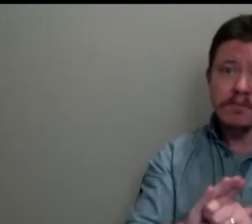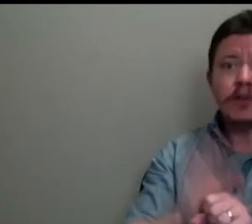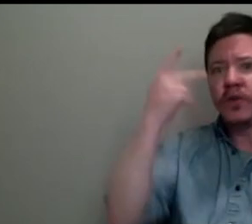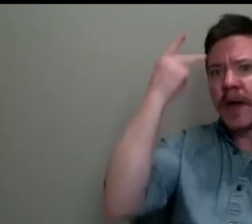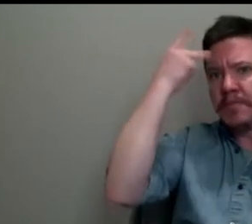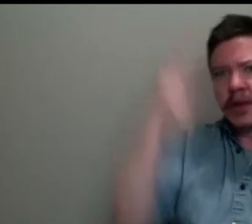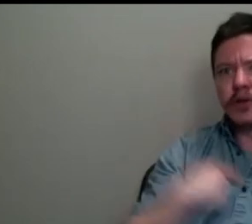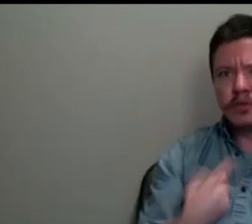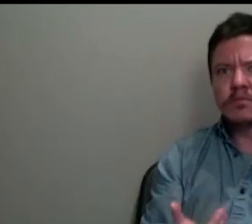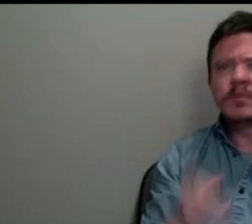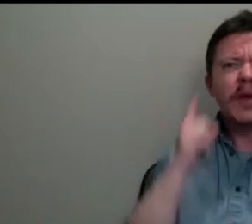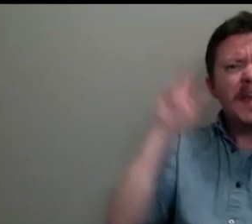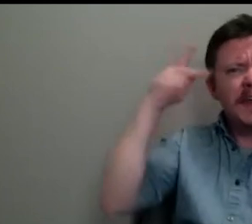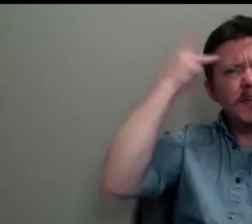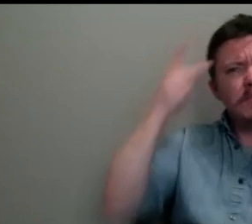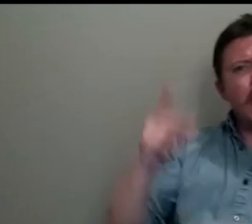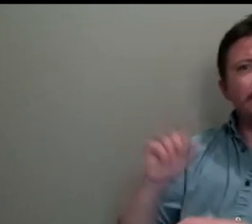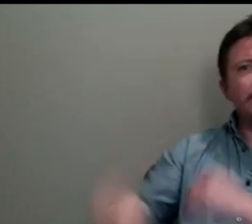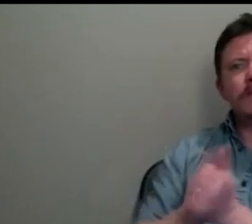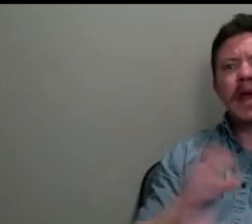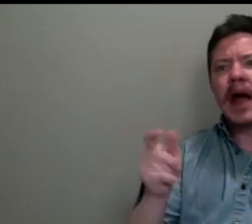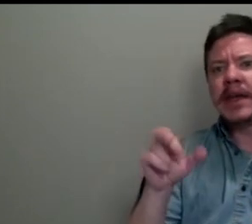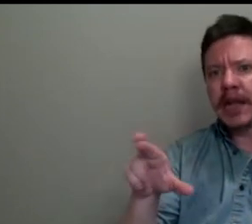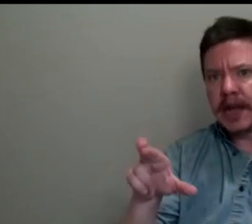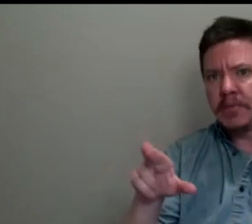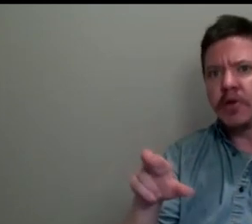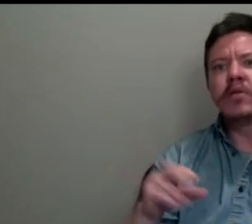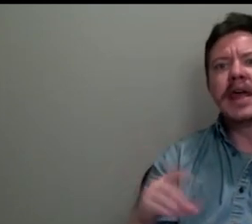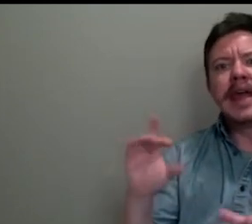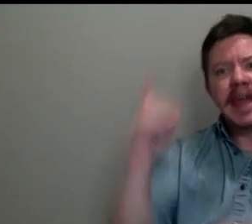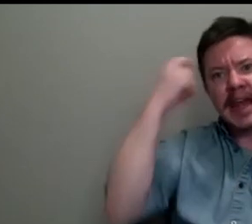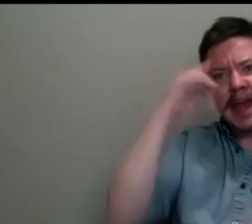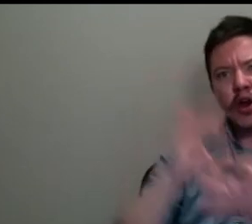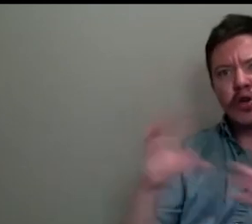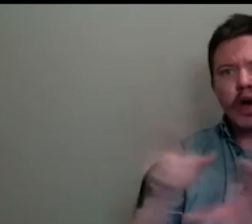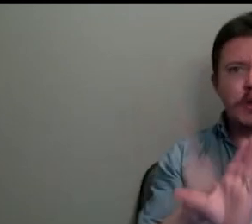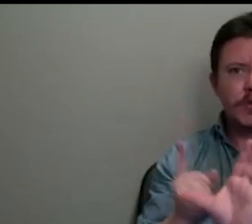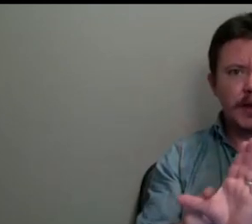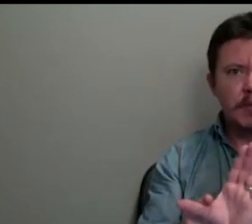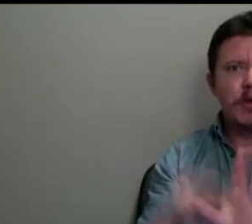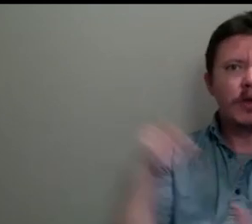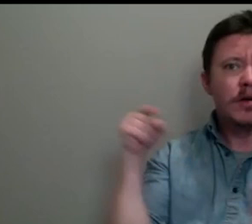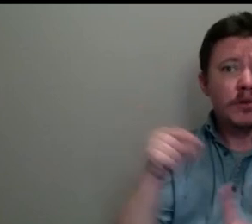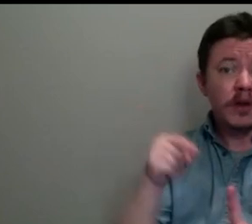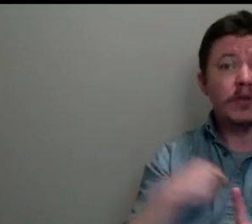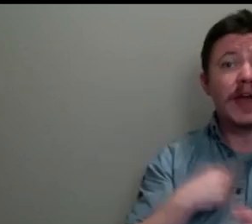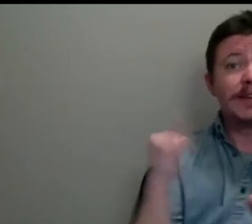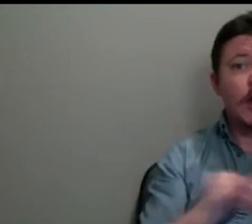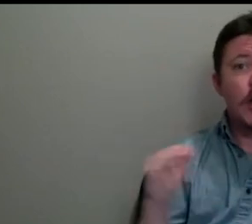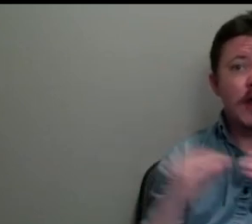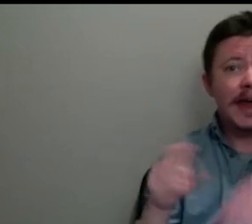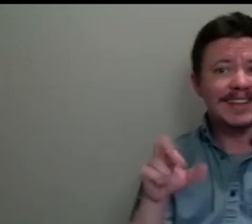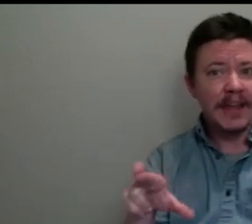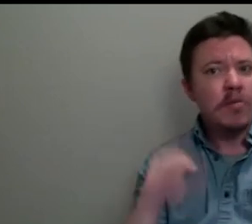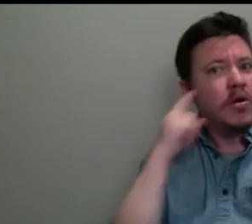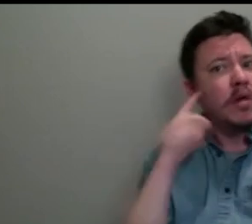certainly a kind of politics of labor in anarcho-communism, politics particularly of artisanal labor. And I think that might be one reason why he